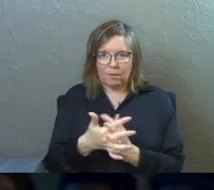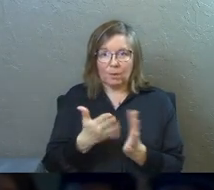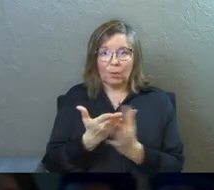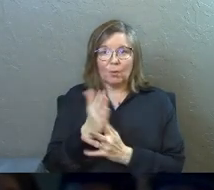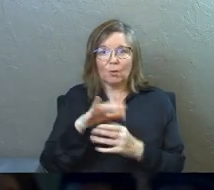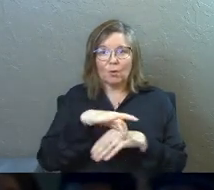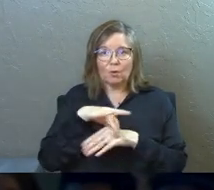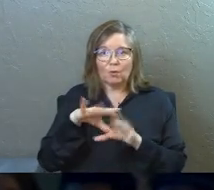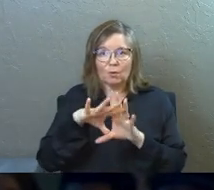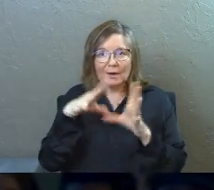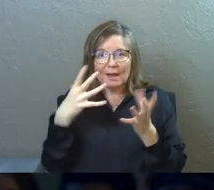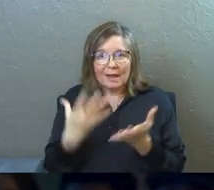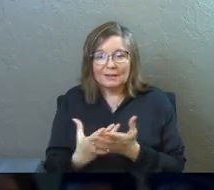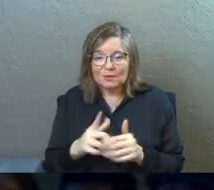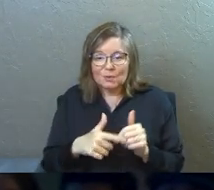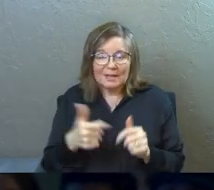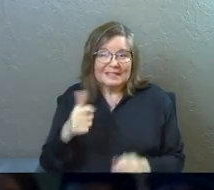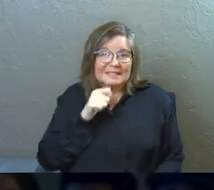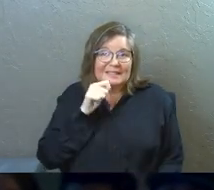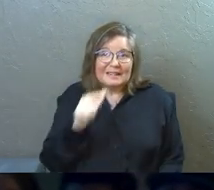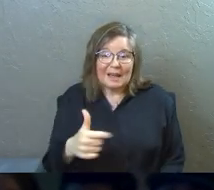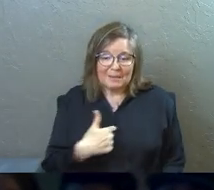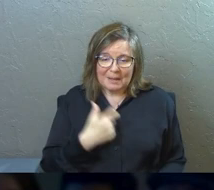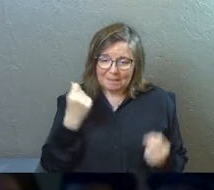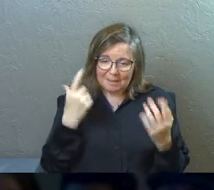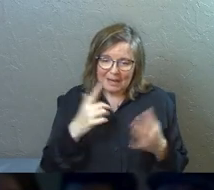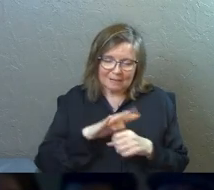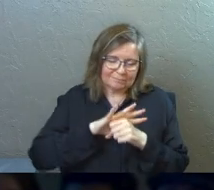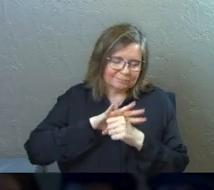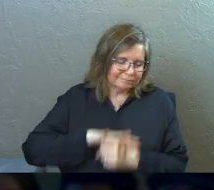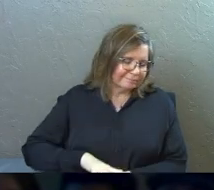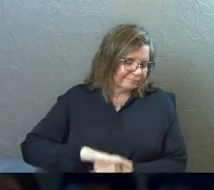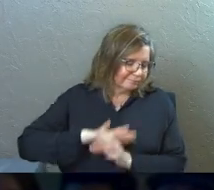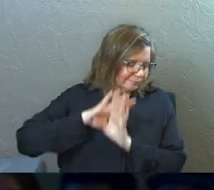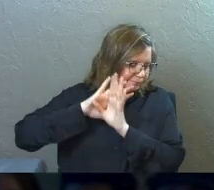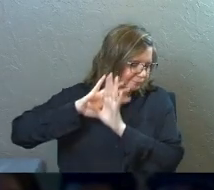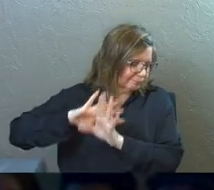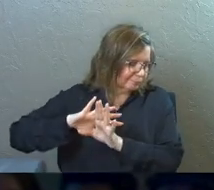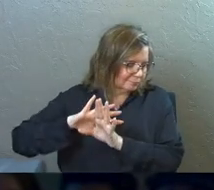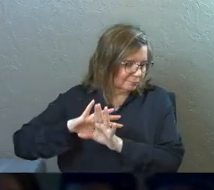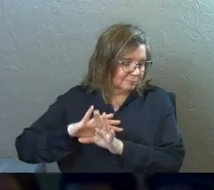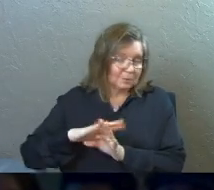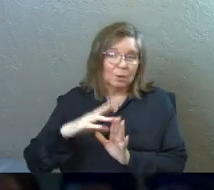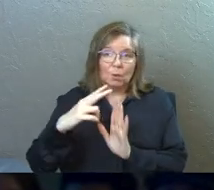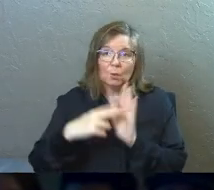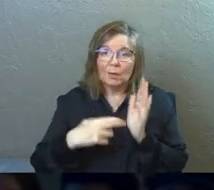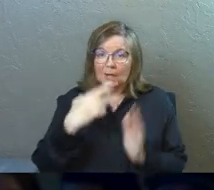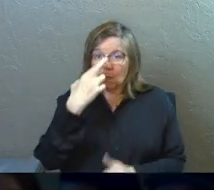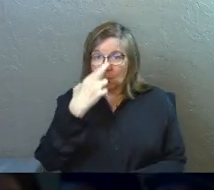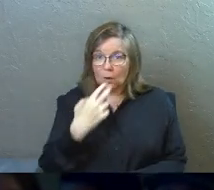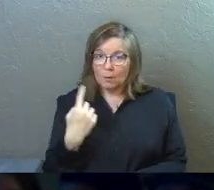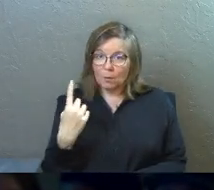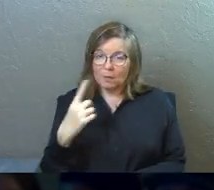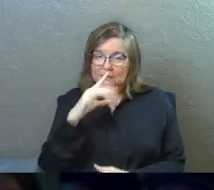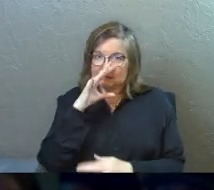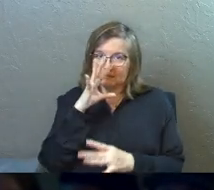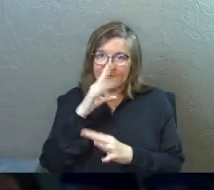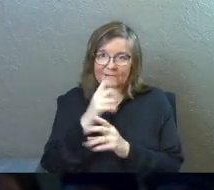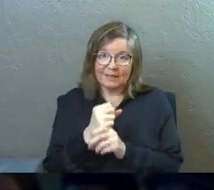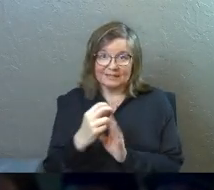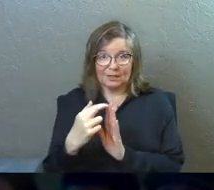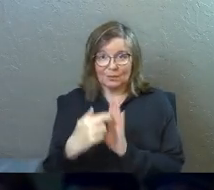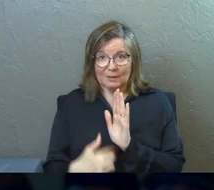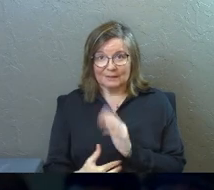that they could not deny me, even though many have suppressed their knowledge of God. Read Romans 1. It's a fascinating